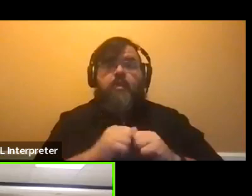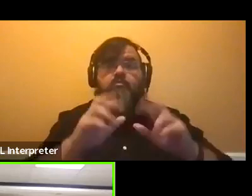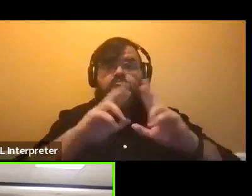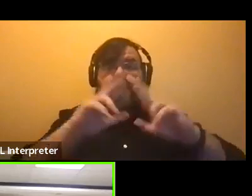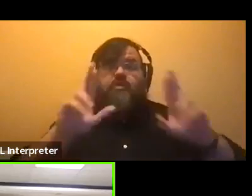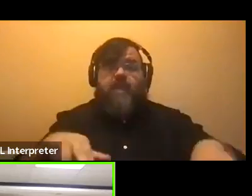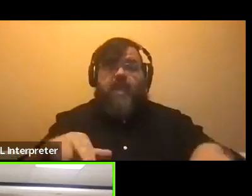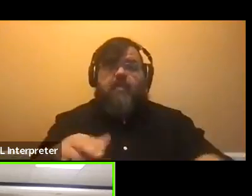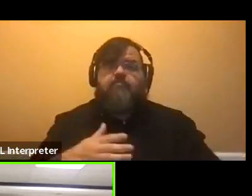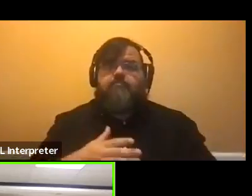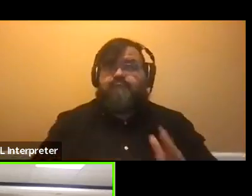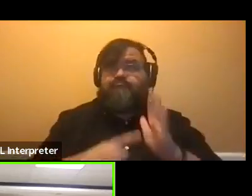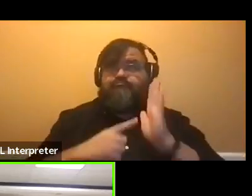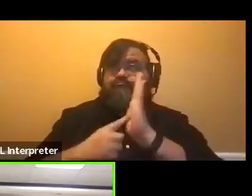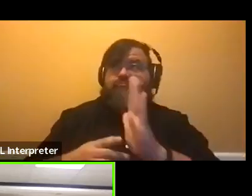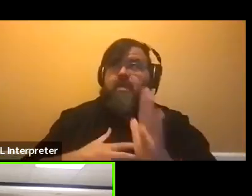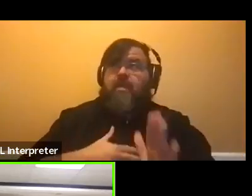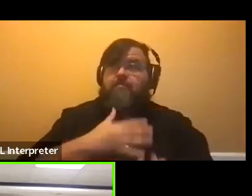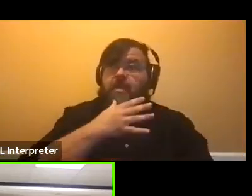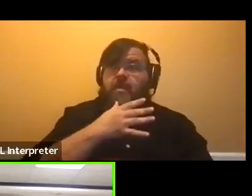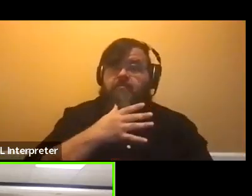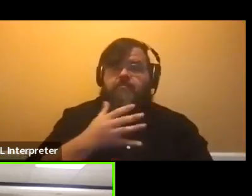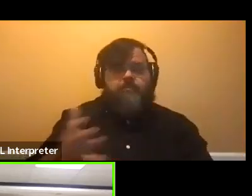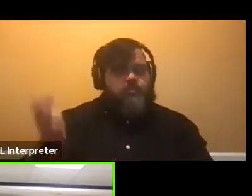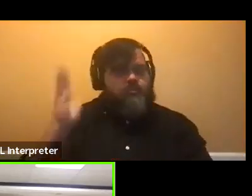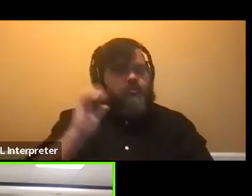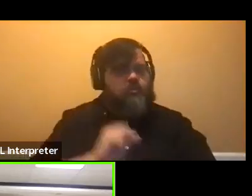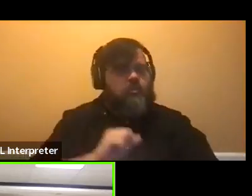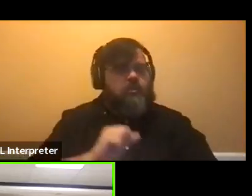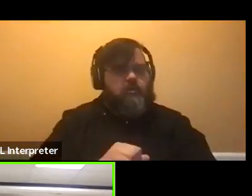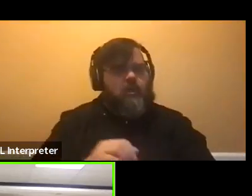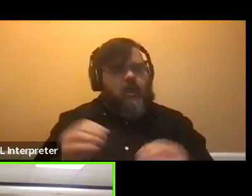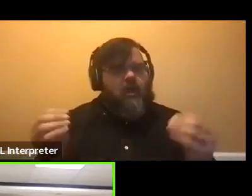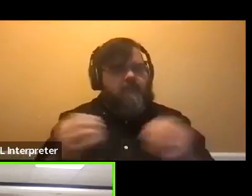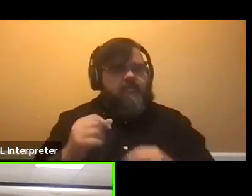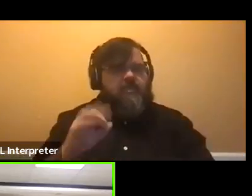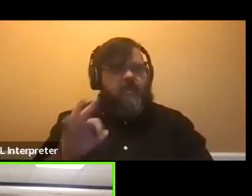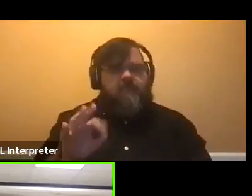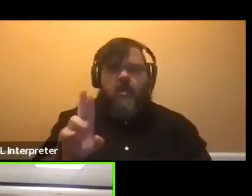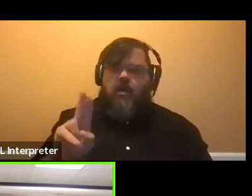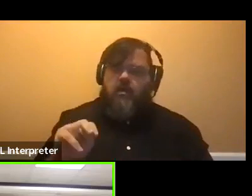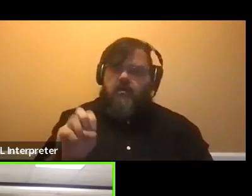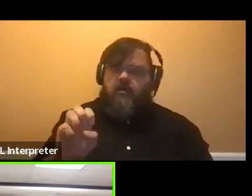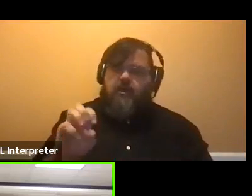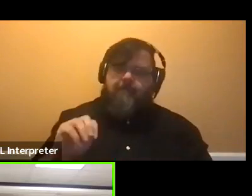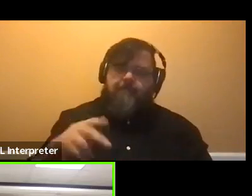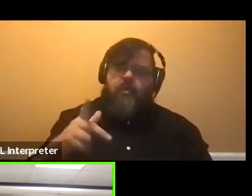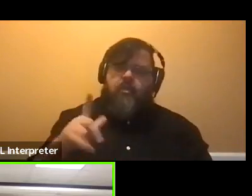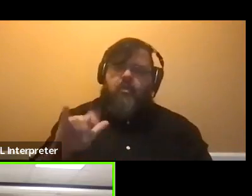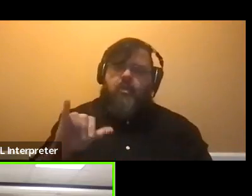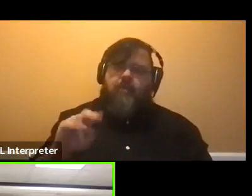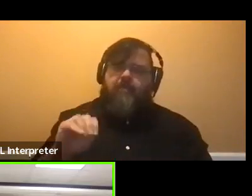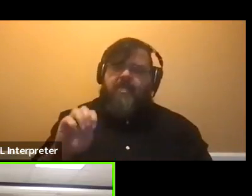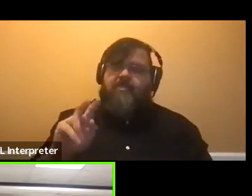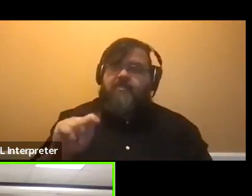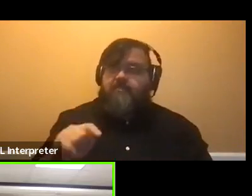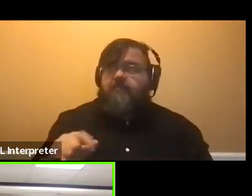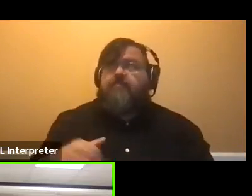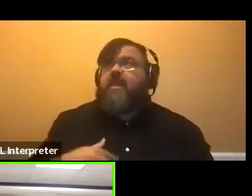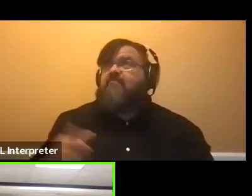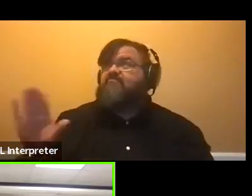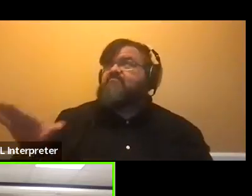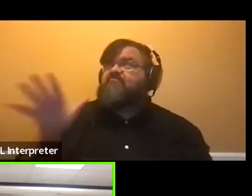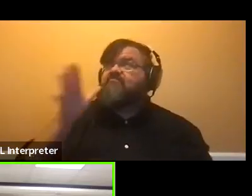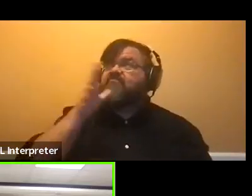used to work in, um, what's it called office of unemployment. So she was very well versed in resumes. So I was like, mom, I need you to look at this.